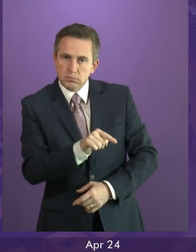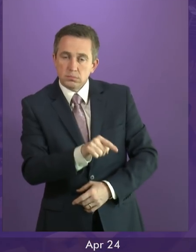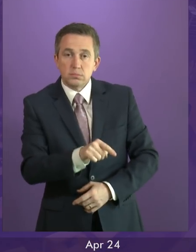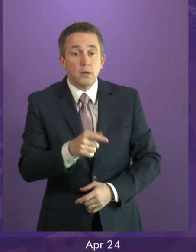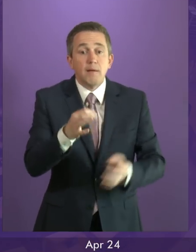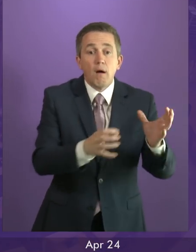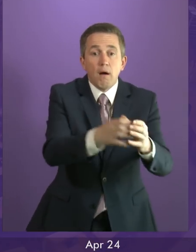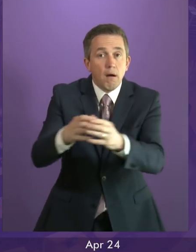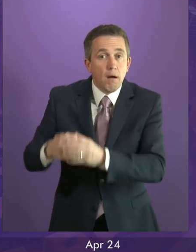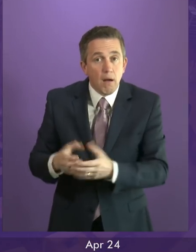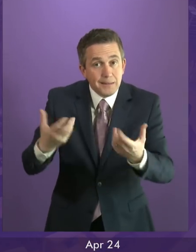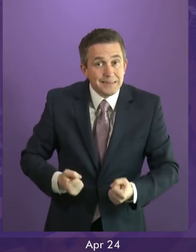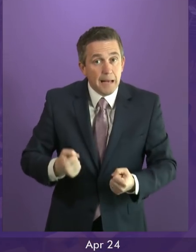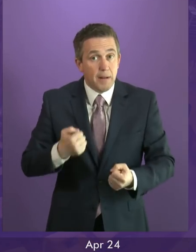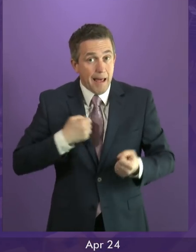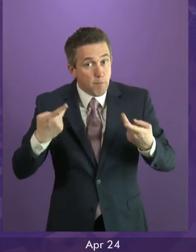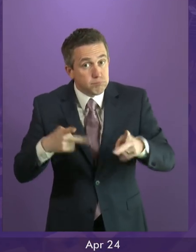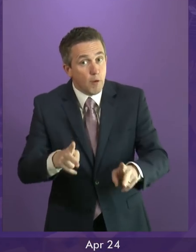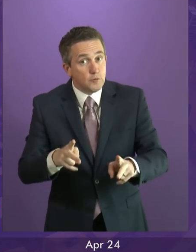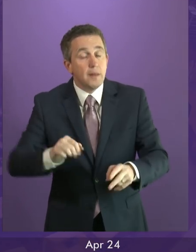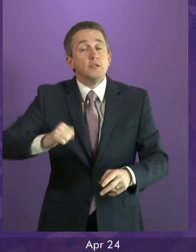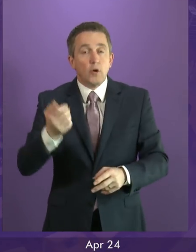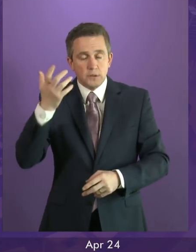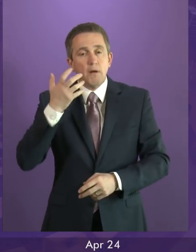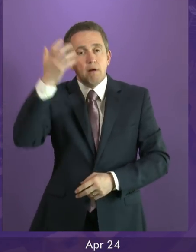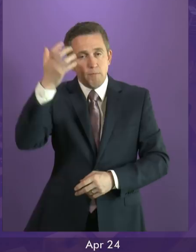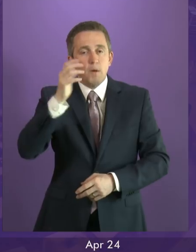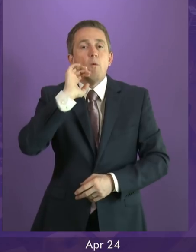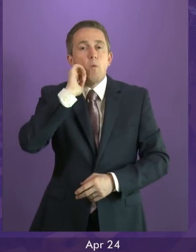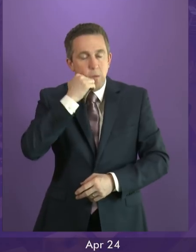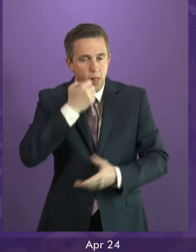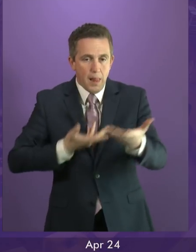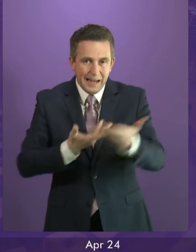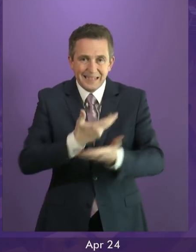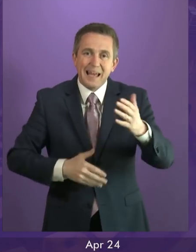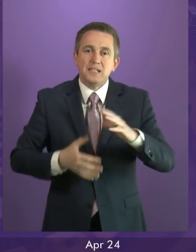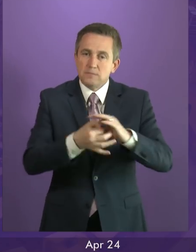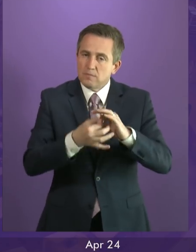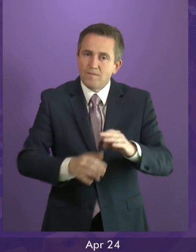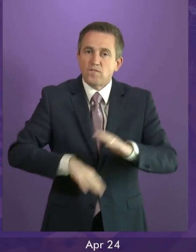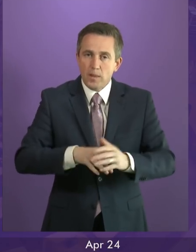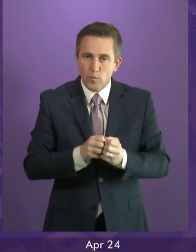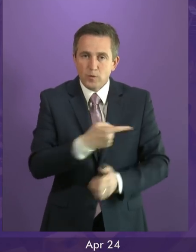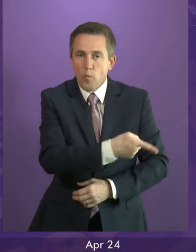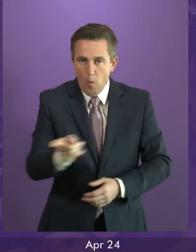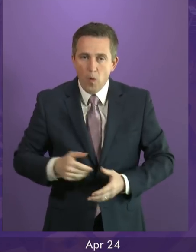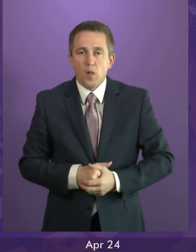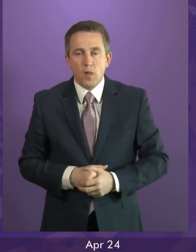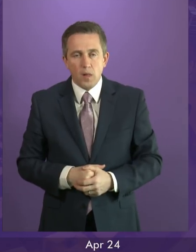are willing, I give an assurance today that the Scottish Government will engage fully and in good faith. Presenting officer,